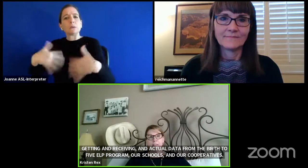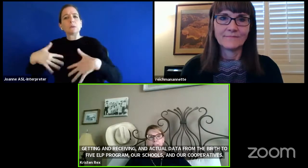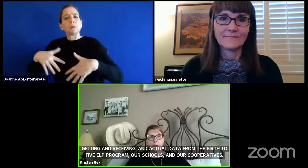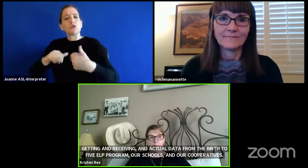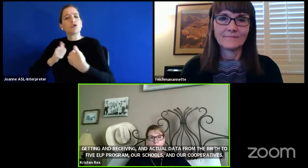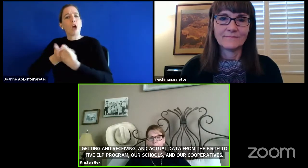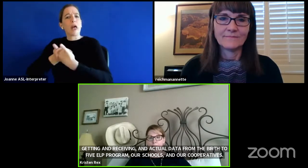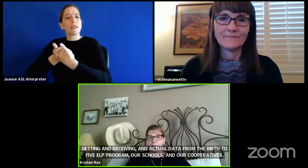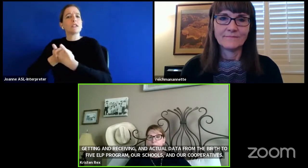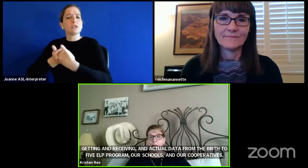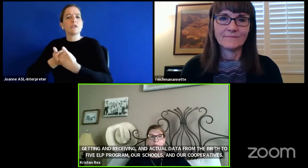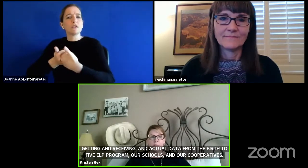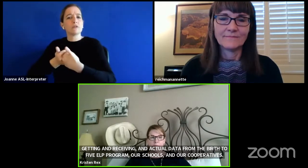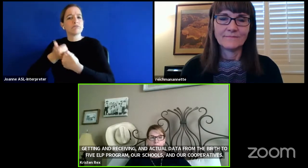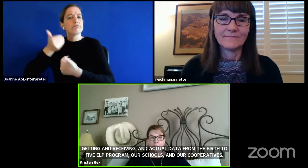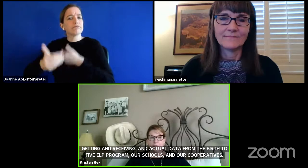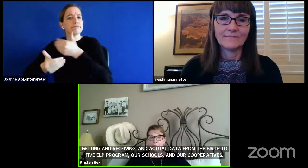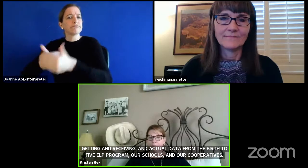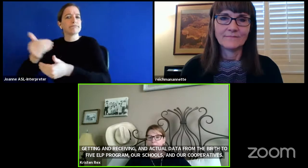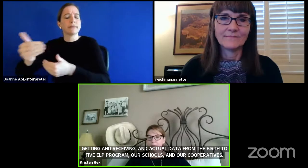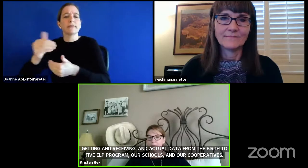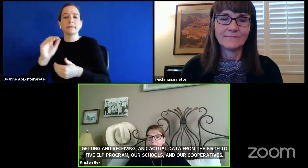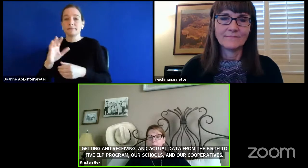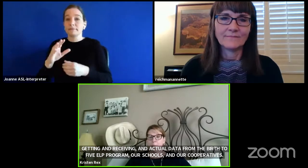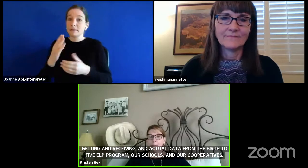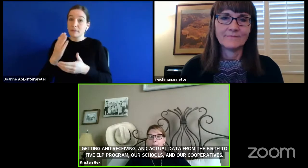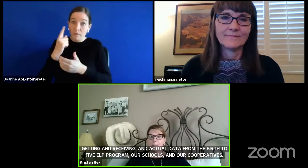And to demonstrate some examples of this,